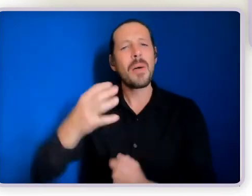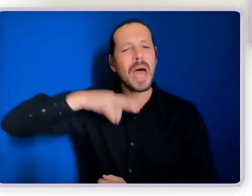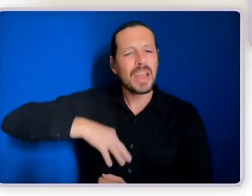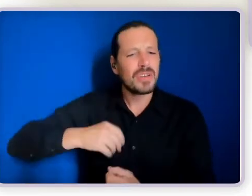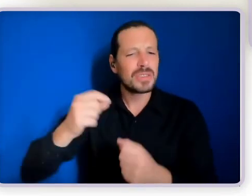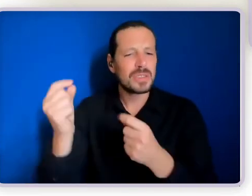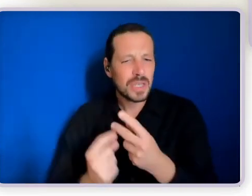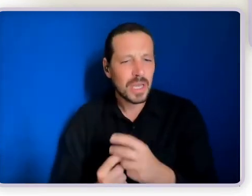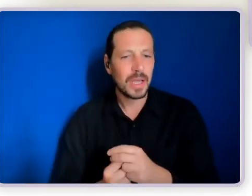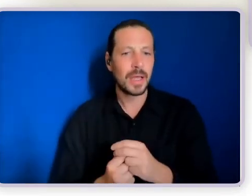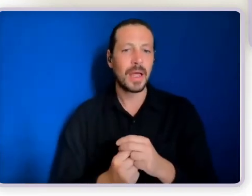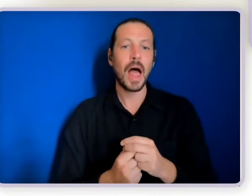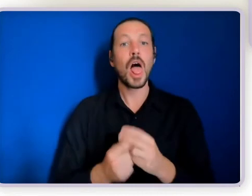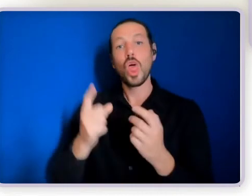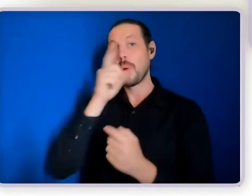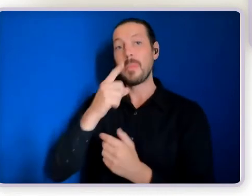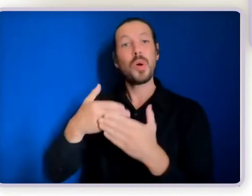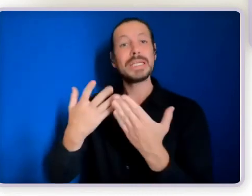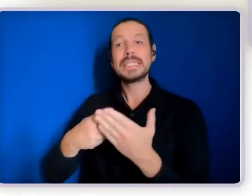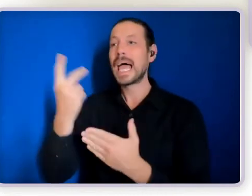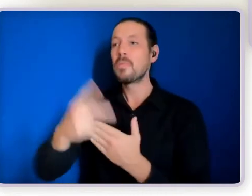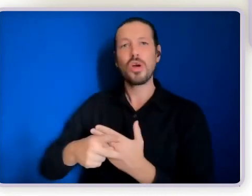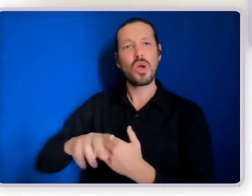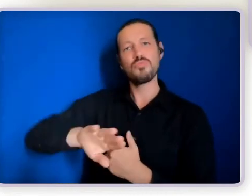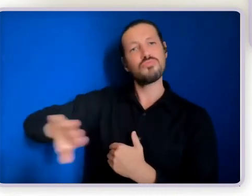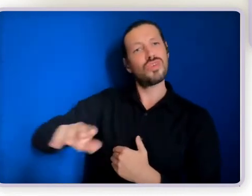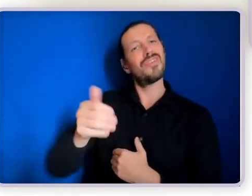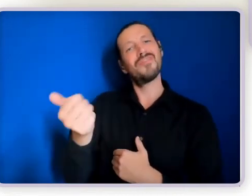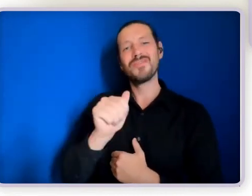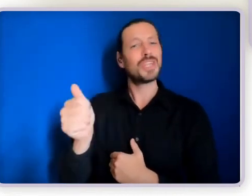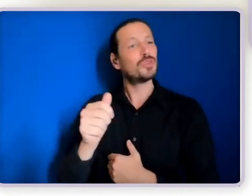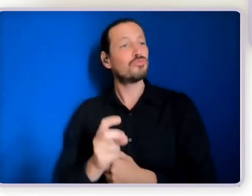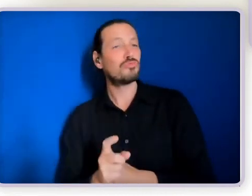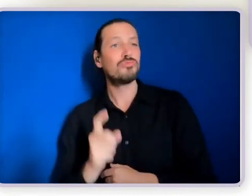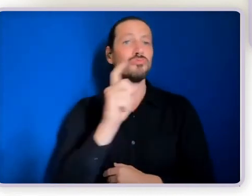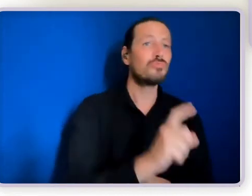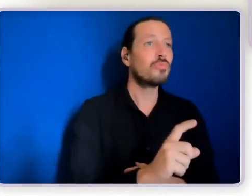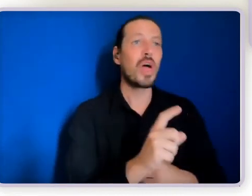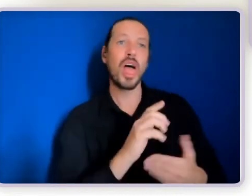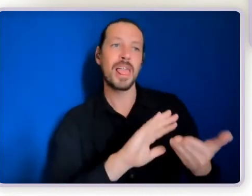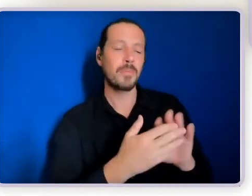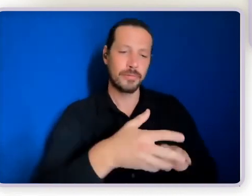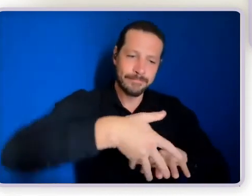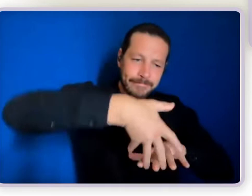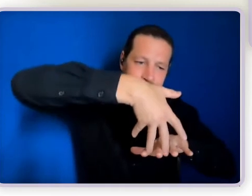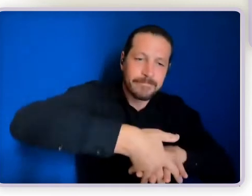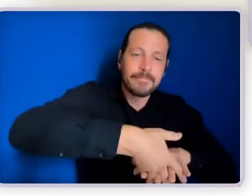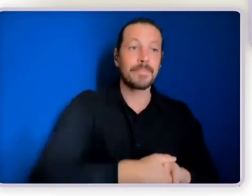many people have left day programs and instead enjoy now a real life in their community some of them have set up